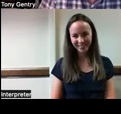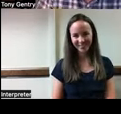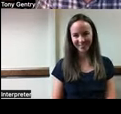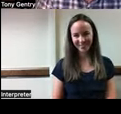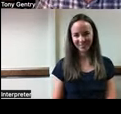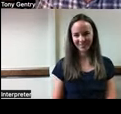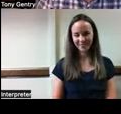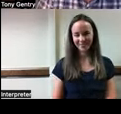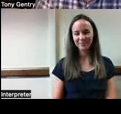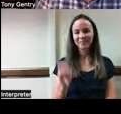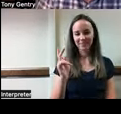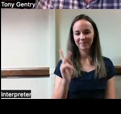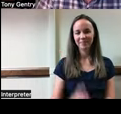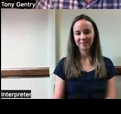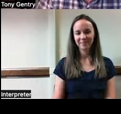Okay.